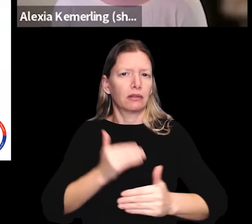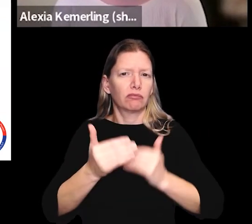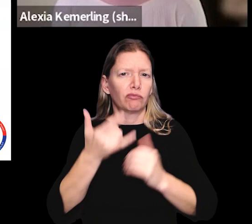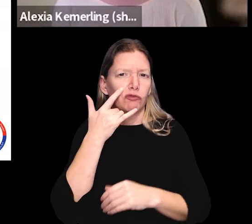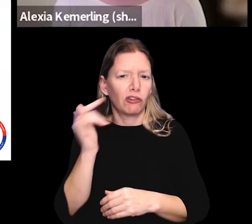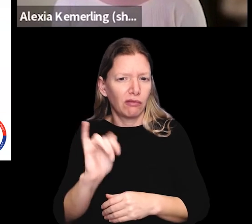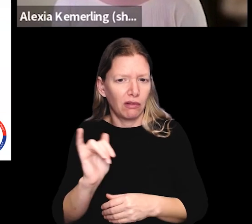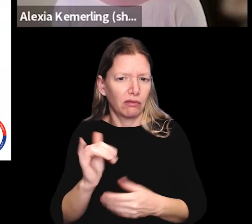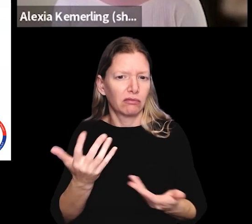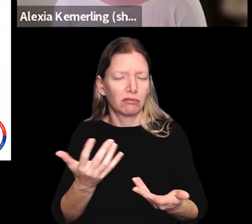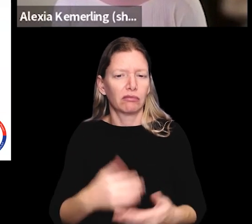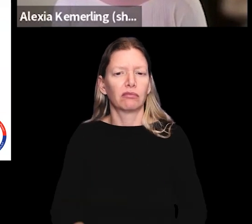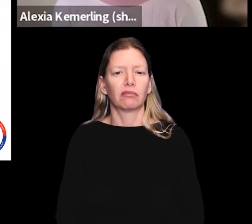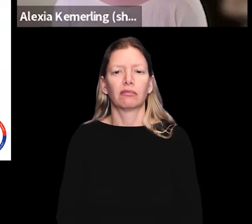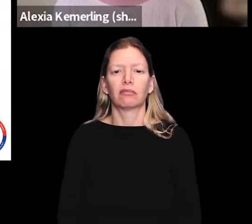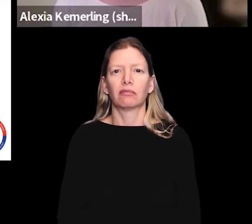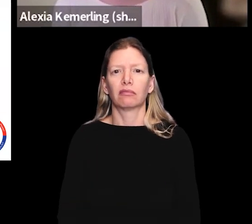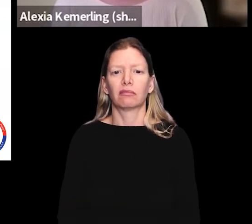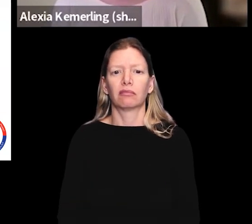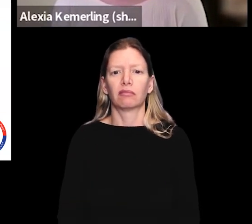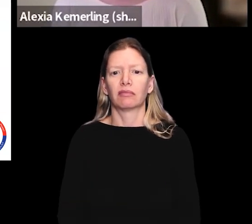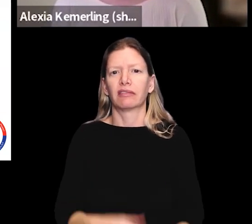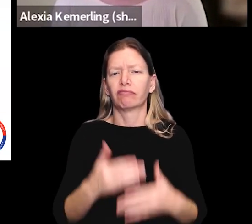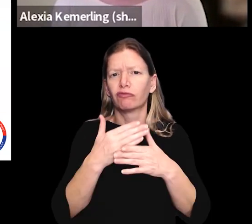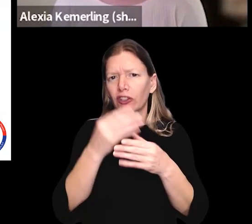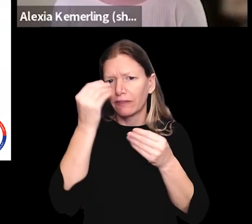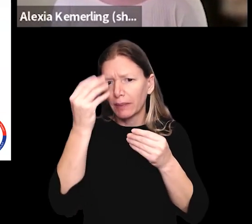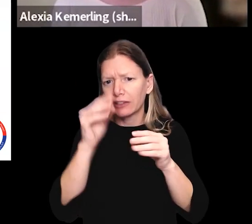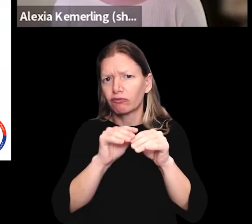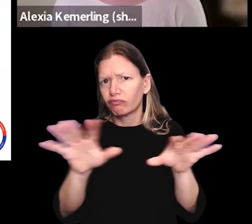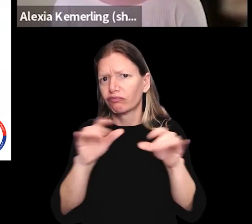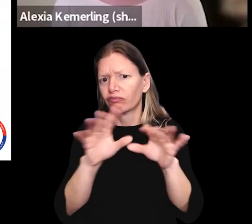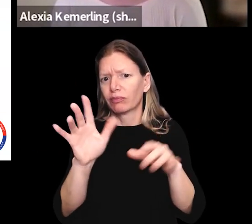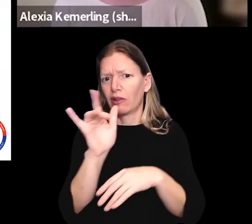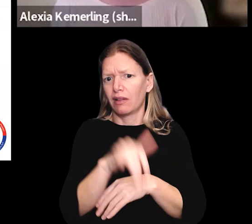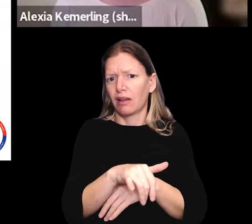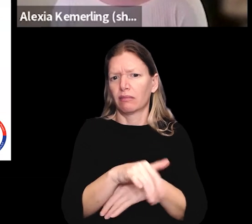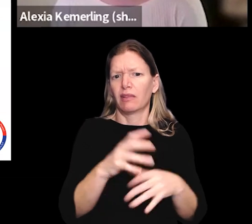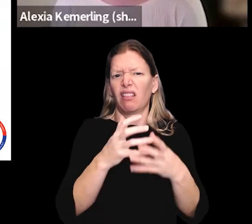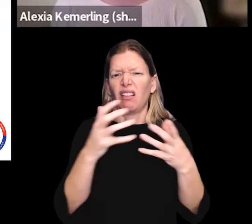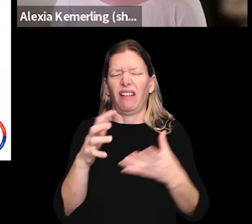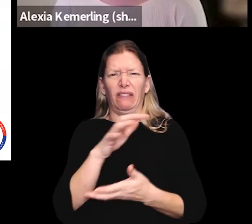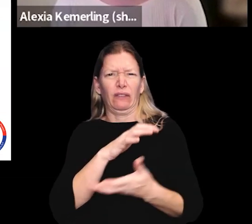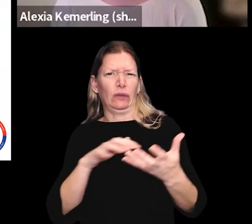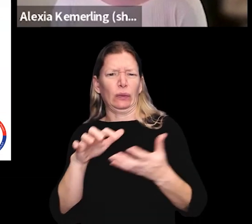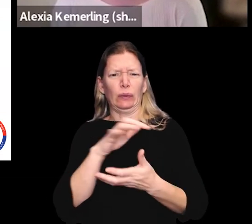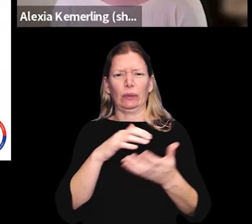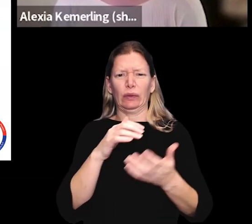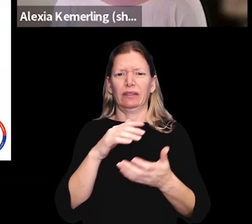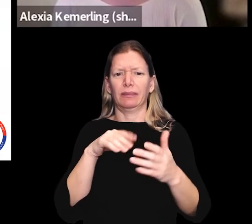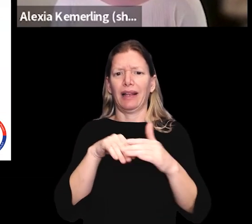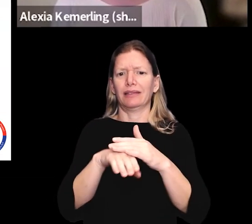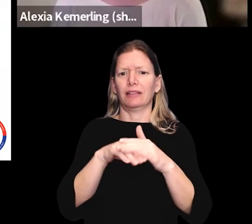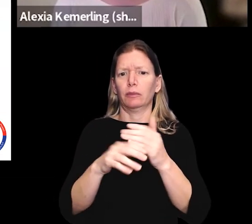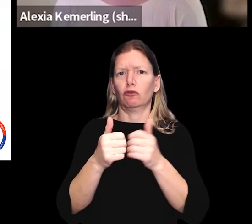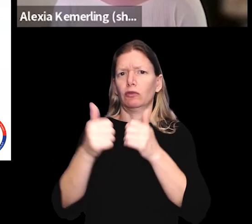down the process and shares information about it. There's been a lot of confusion